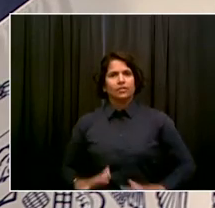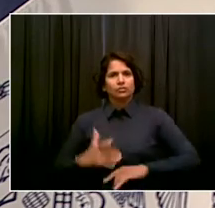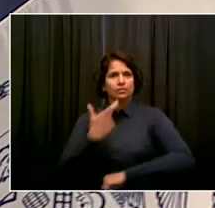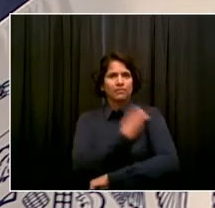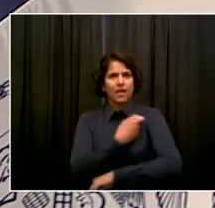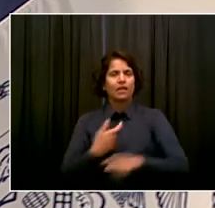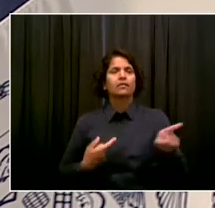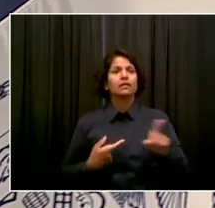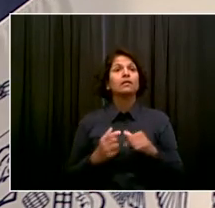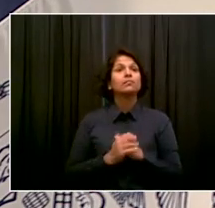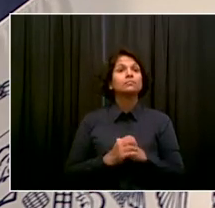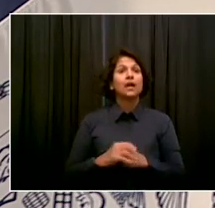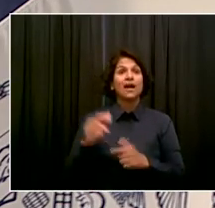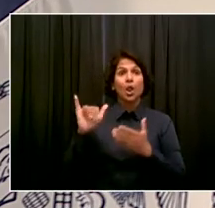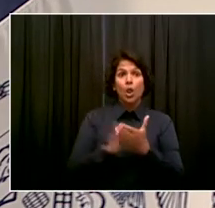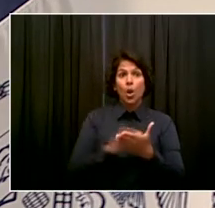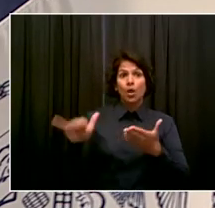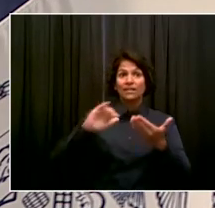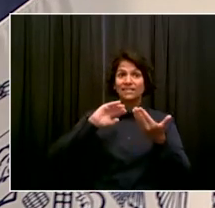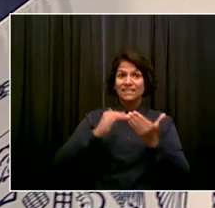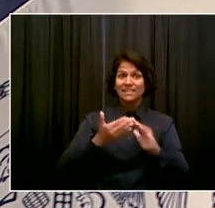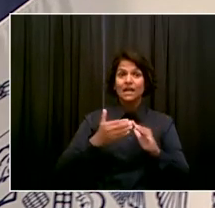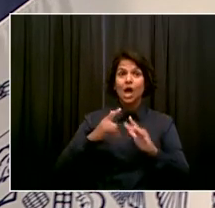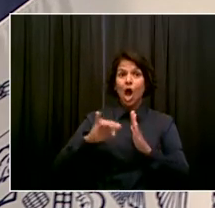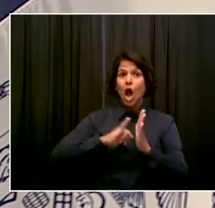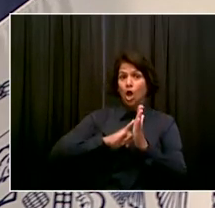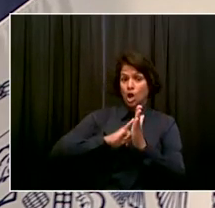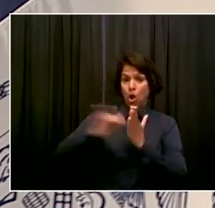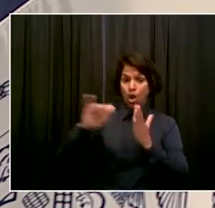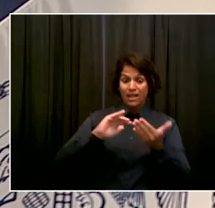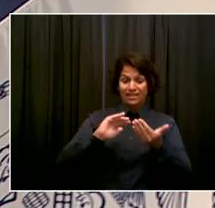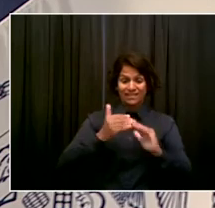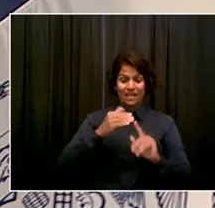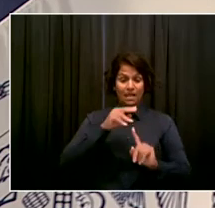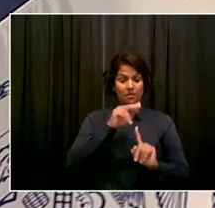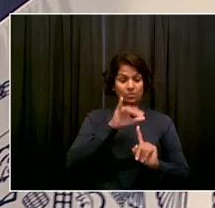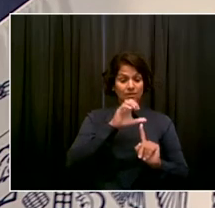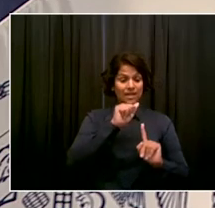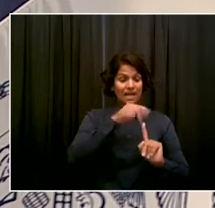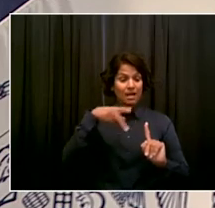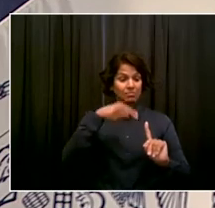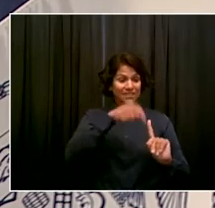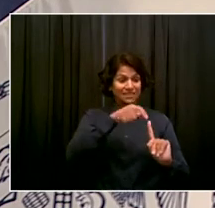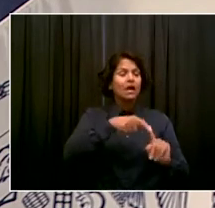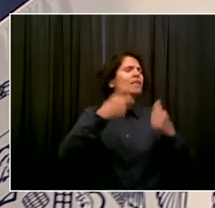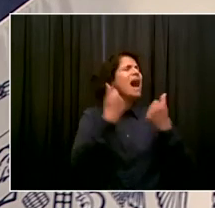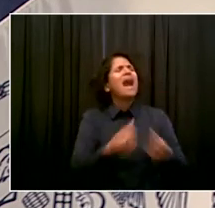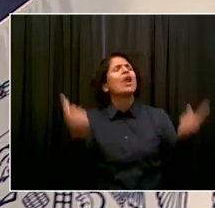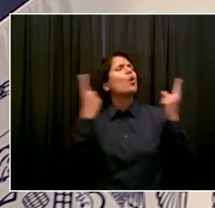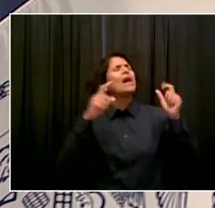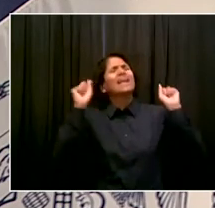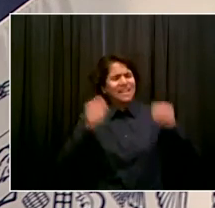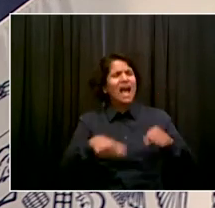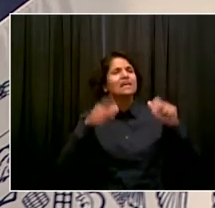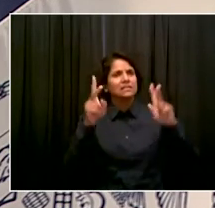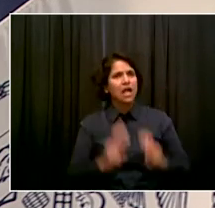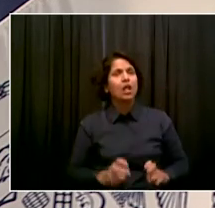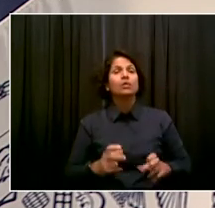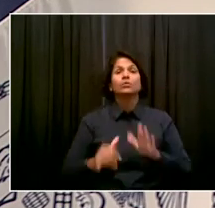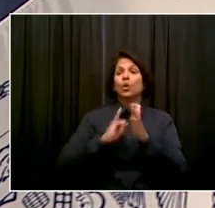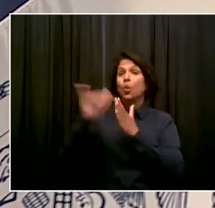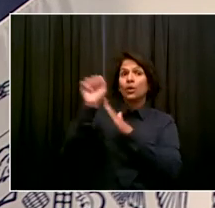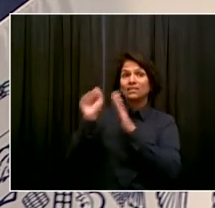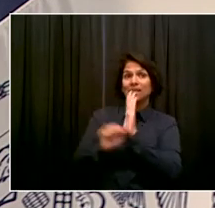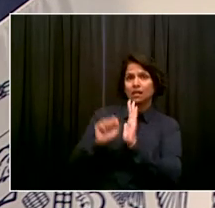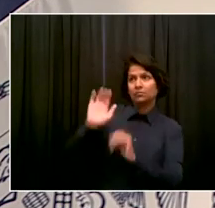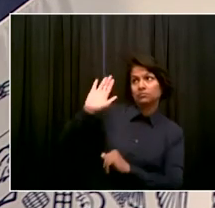app. We have the Excelsior Pass. There's different options that anyone can use. The bottom line will be someone will have